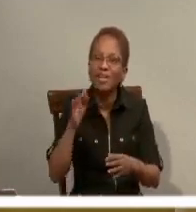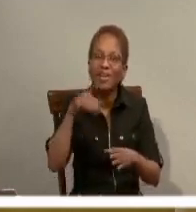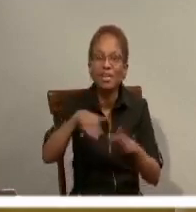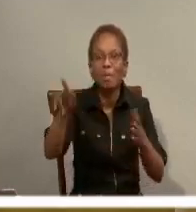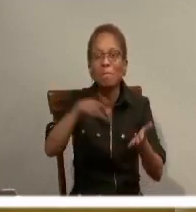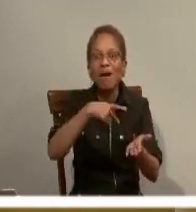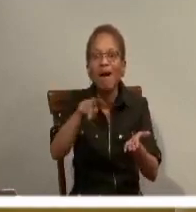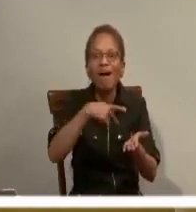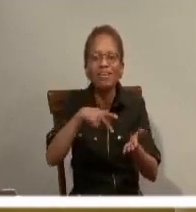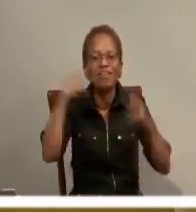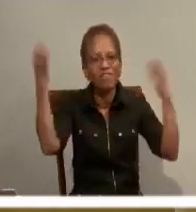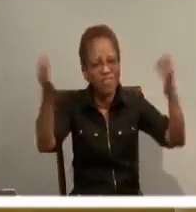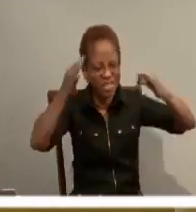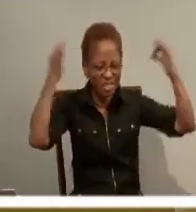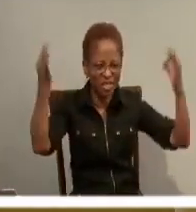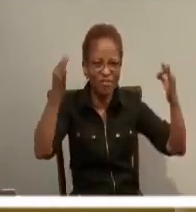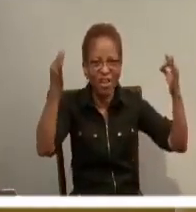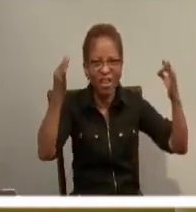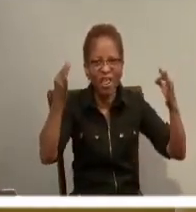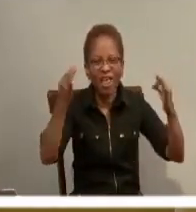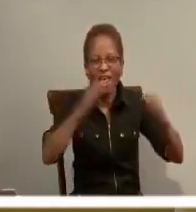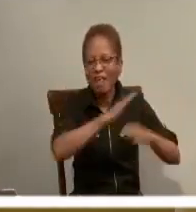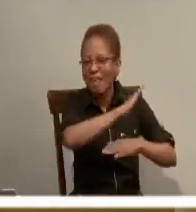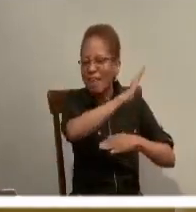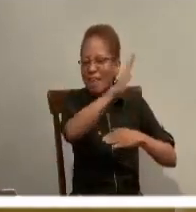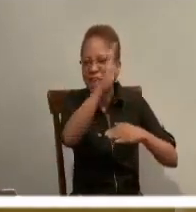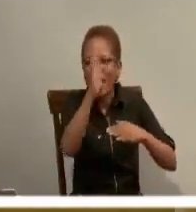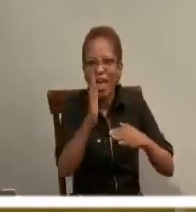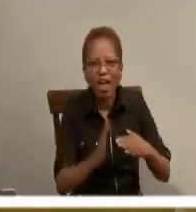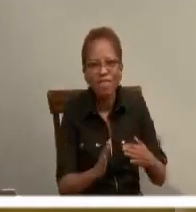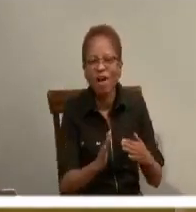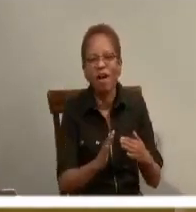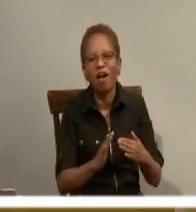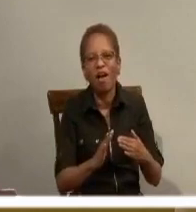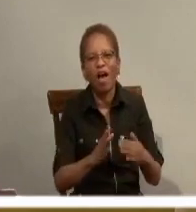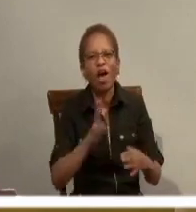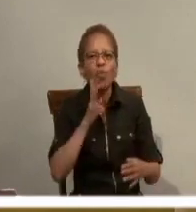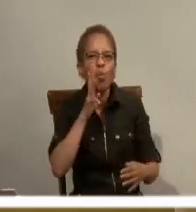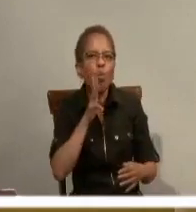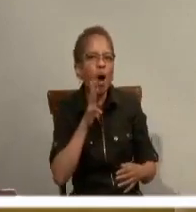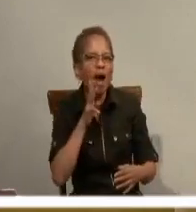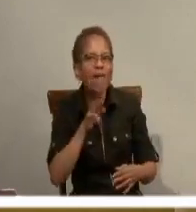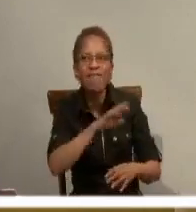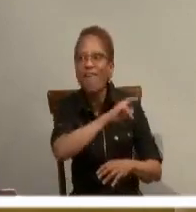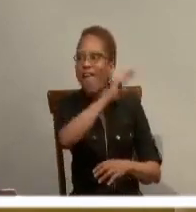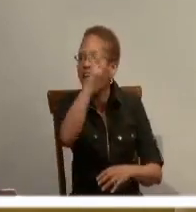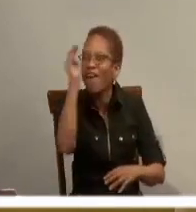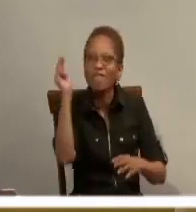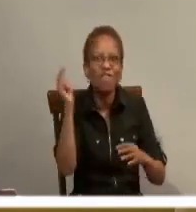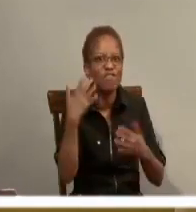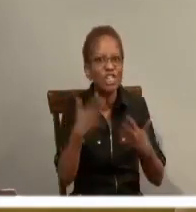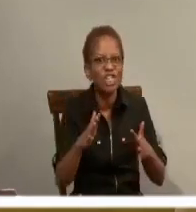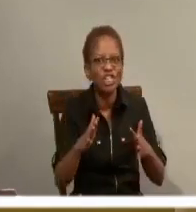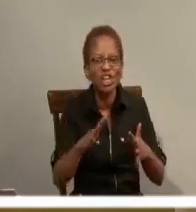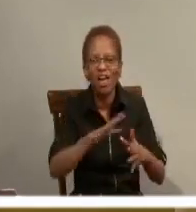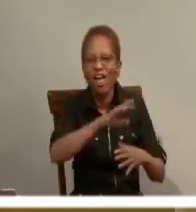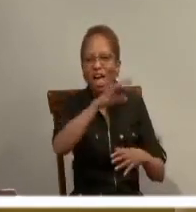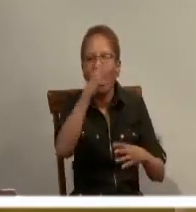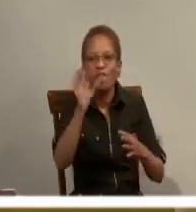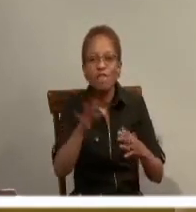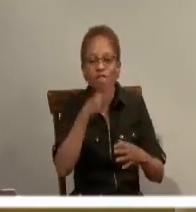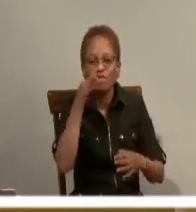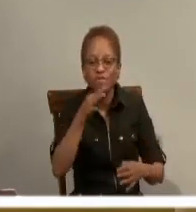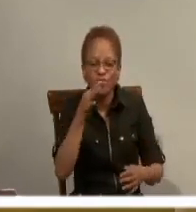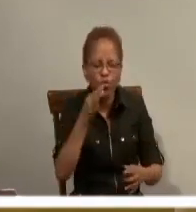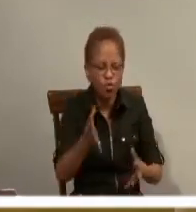where the festivity never ends and the wine never runs out and the food is rich and suppulant